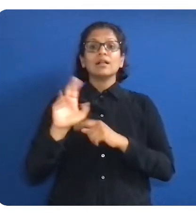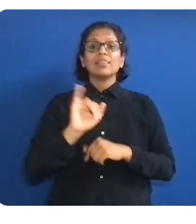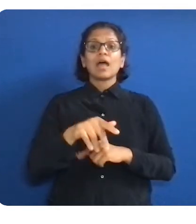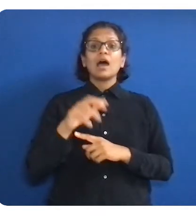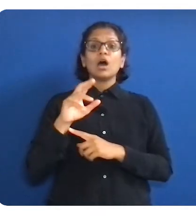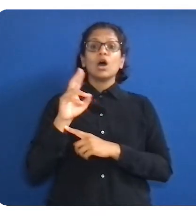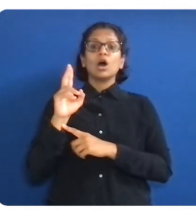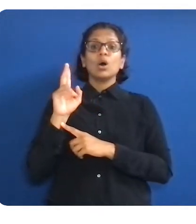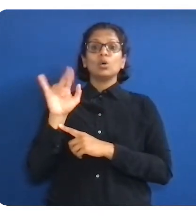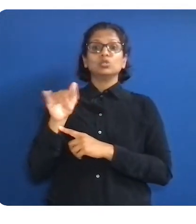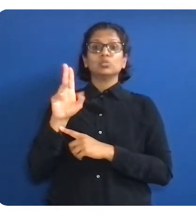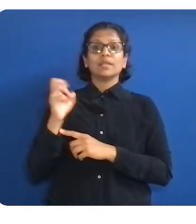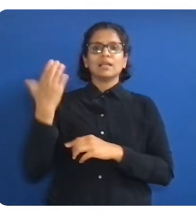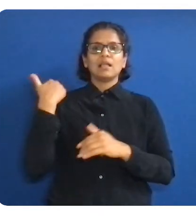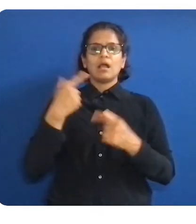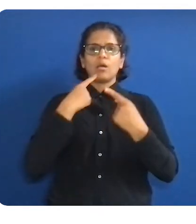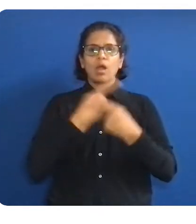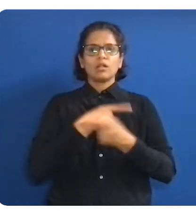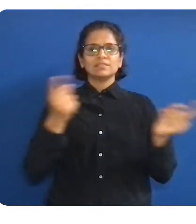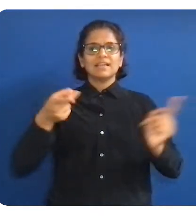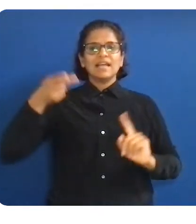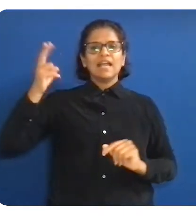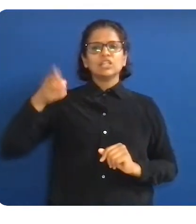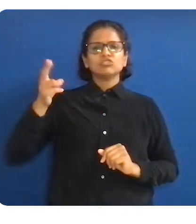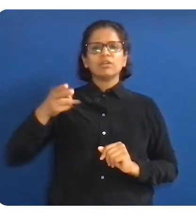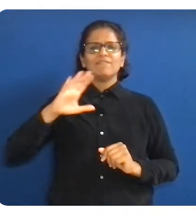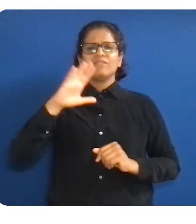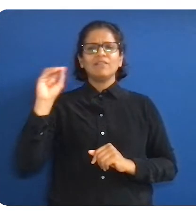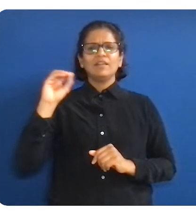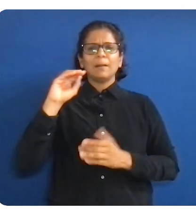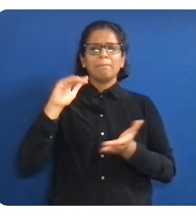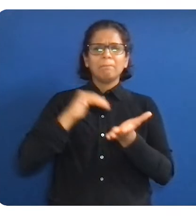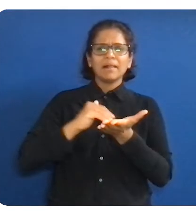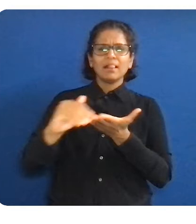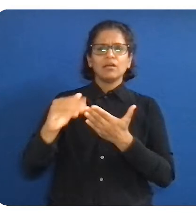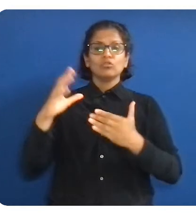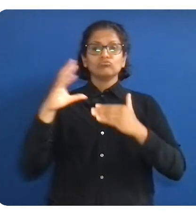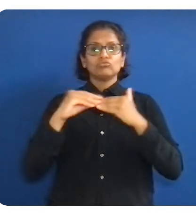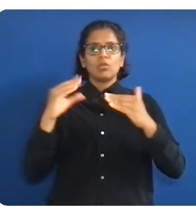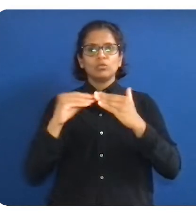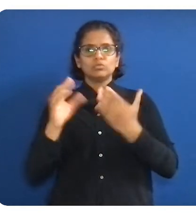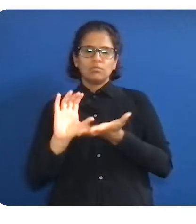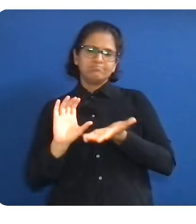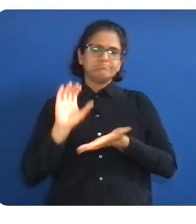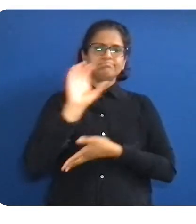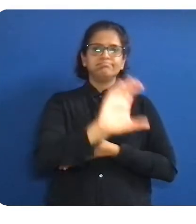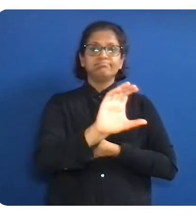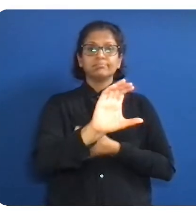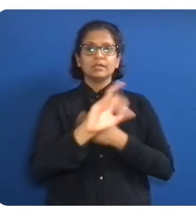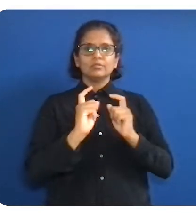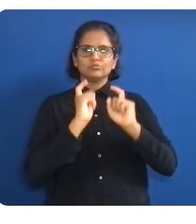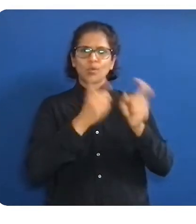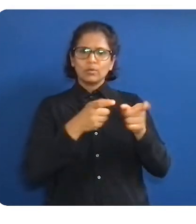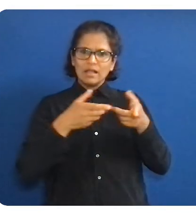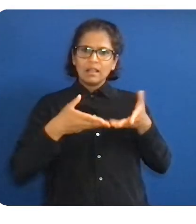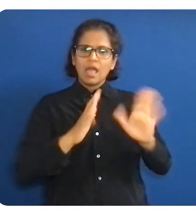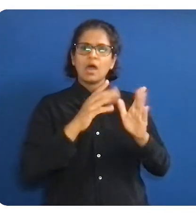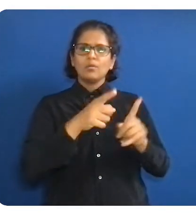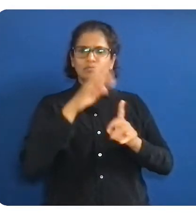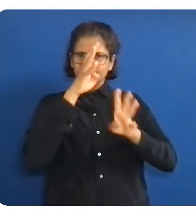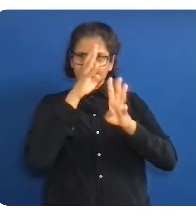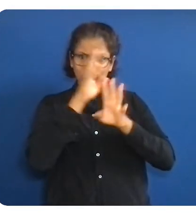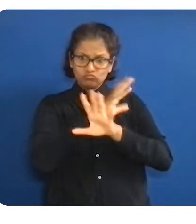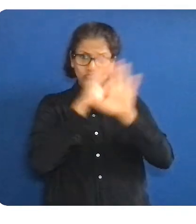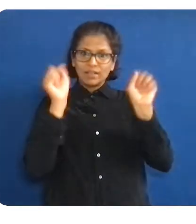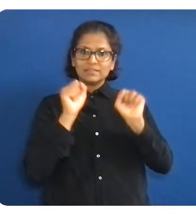resources in the manner that they see fit. We're also broadening career pathways to include a major Grow with